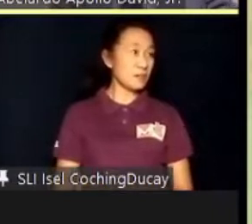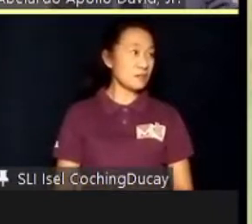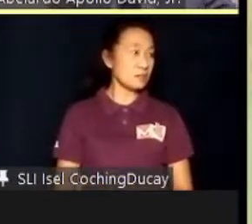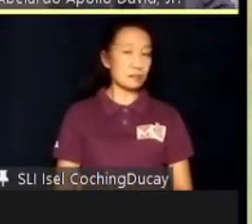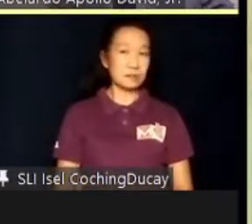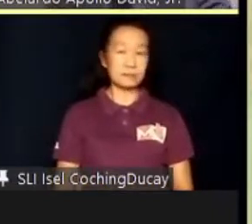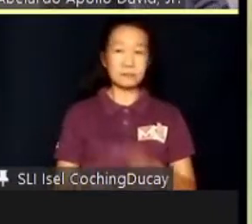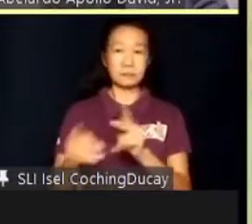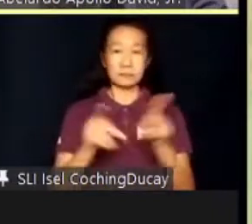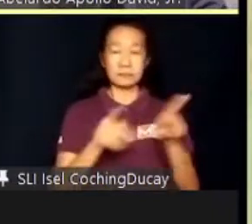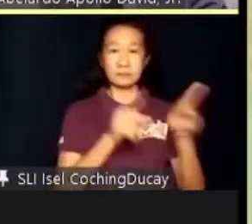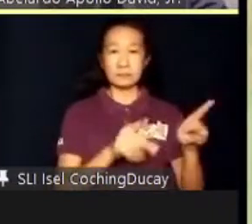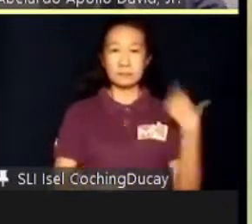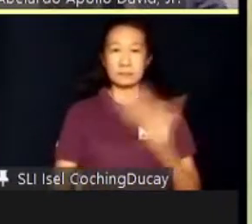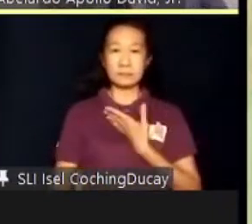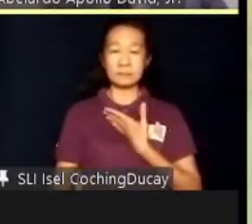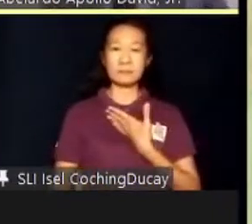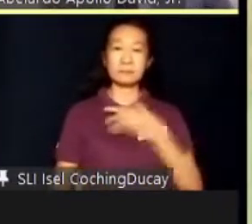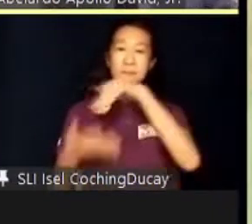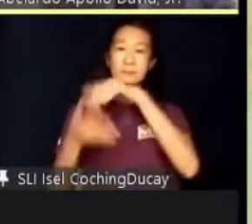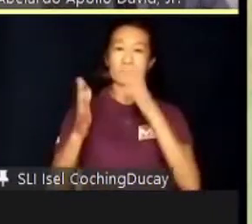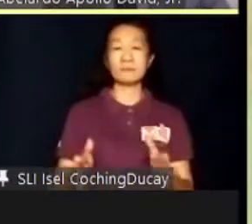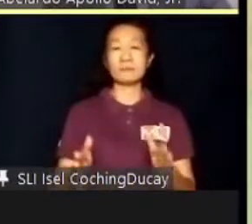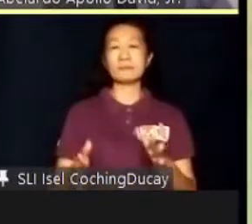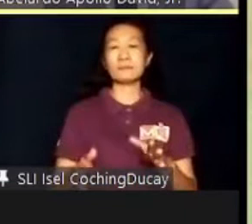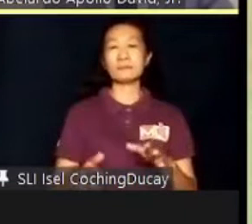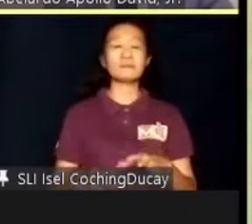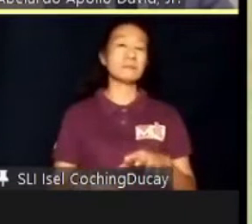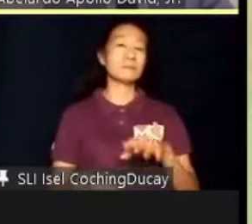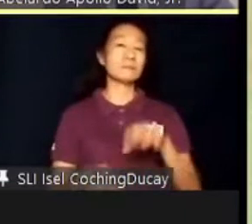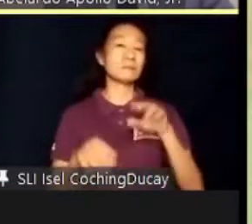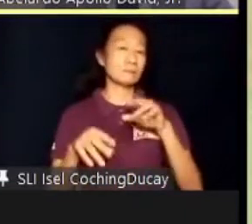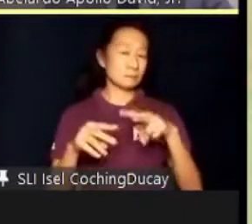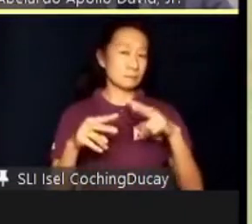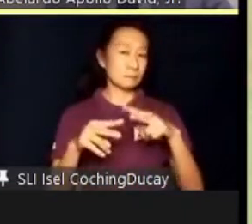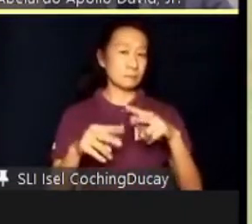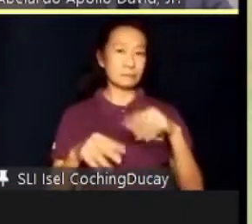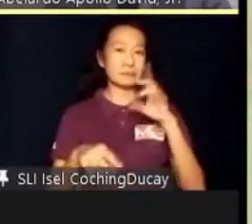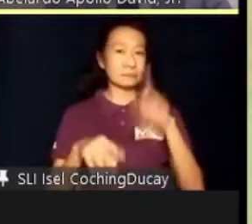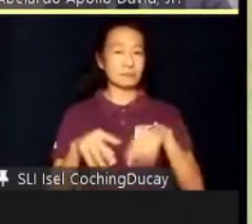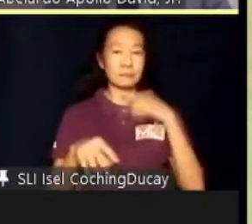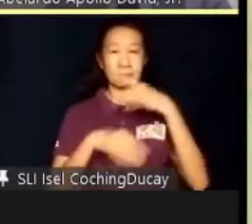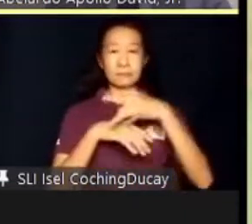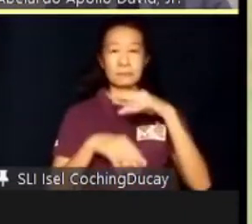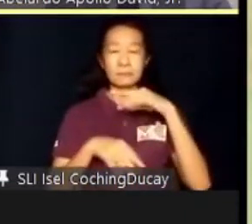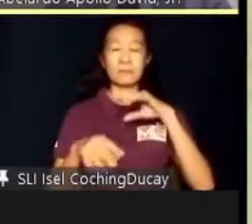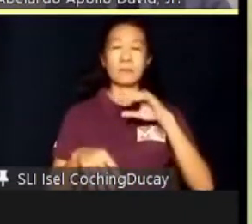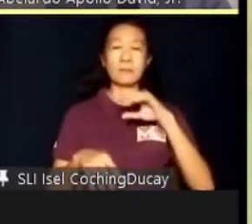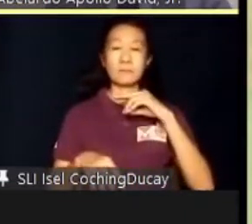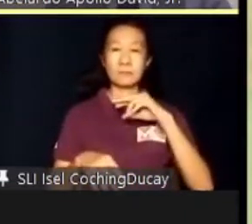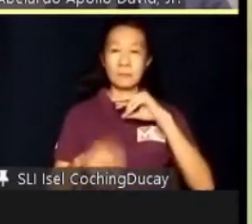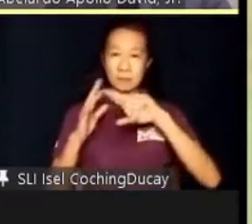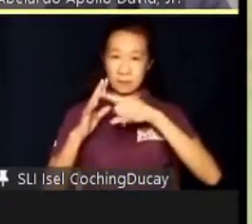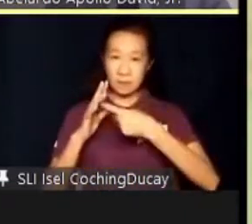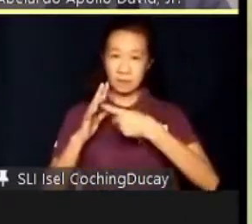Preparing our students and children with ASD for work can never be too early and must start not earlier or